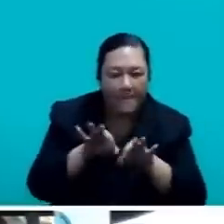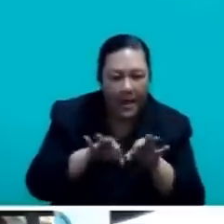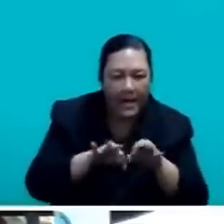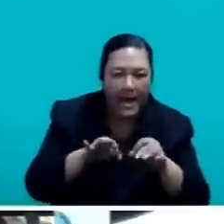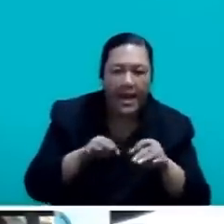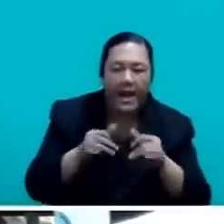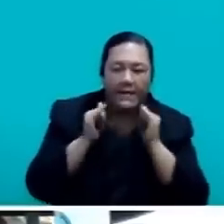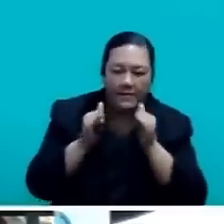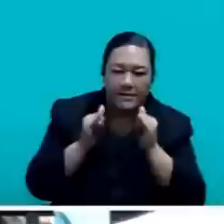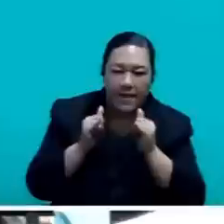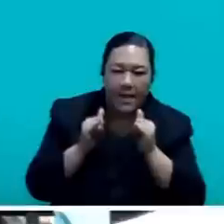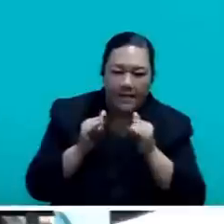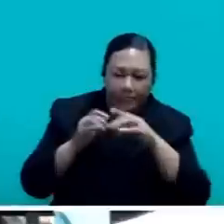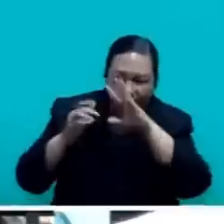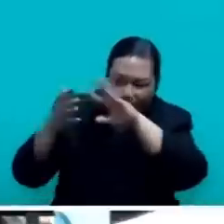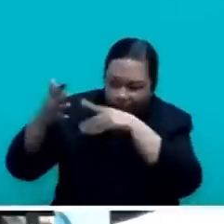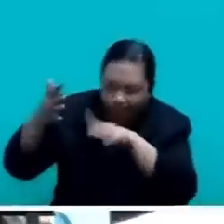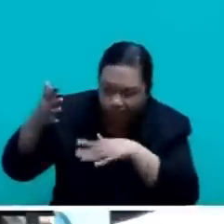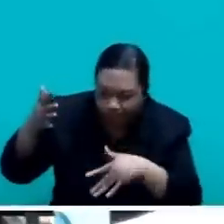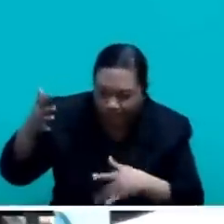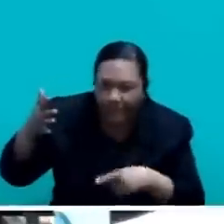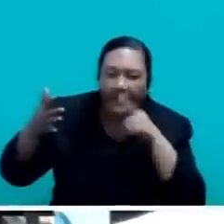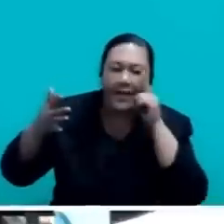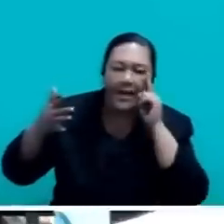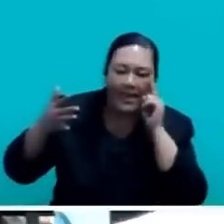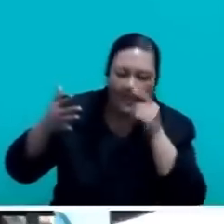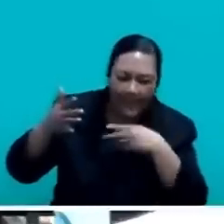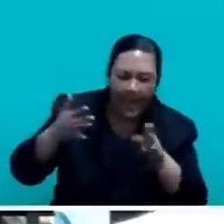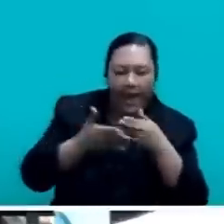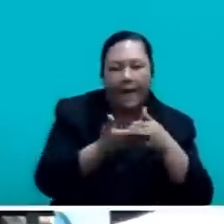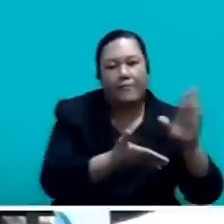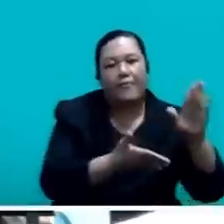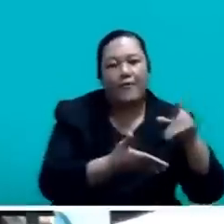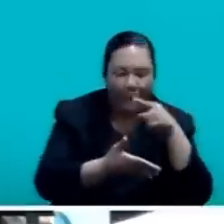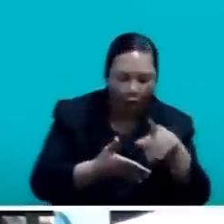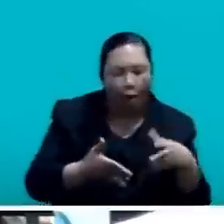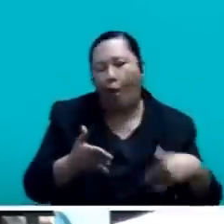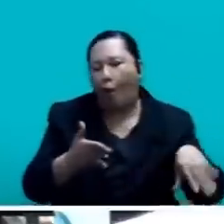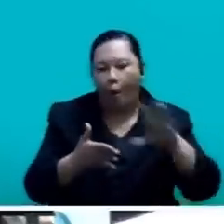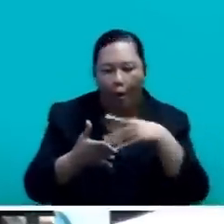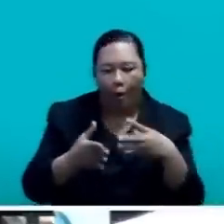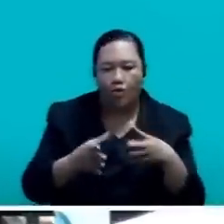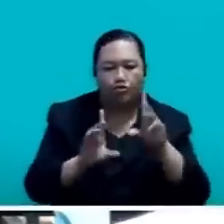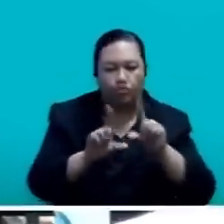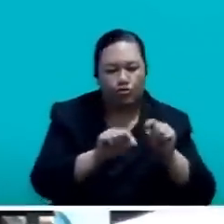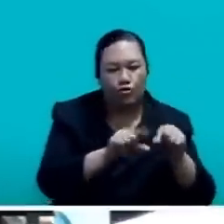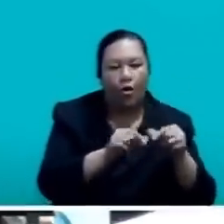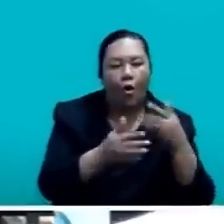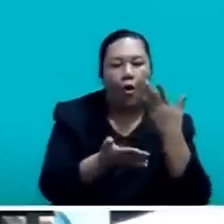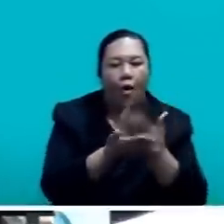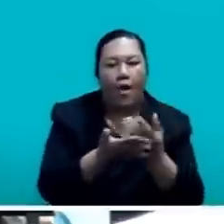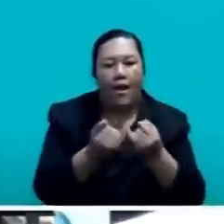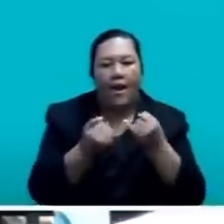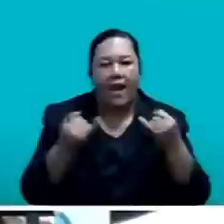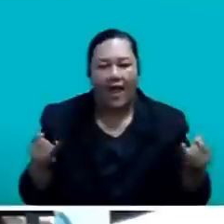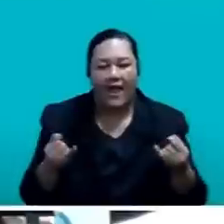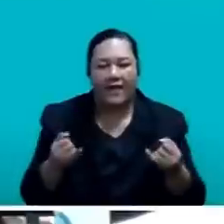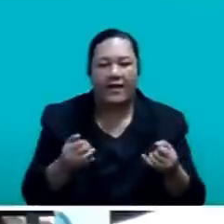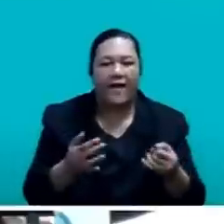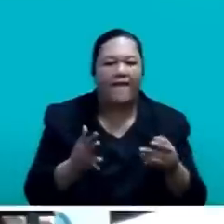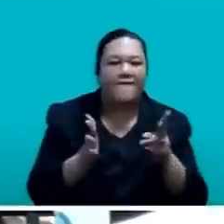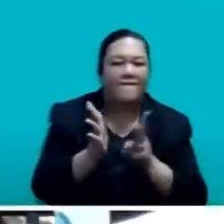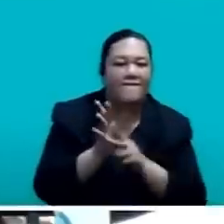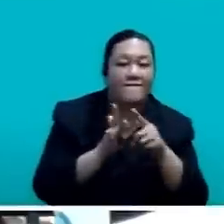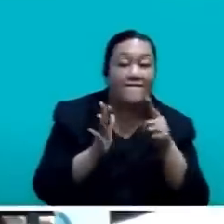and approval. The Ministry will also enable chartered approved survey plans to be viewed online via Vanua View